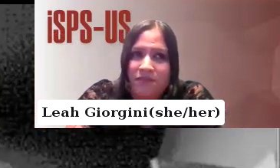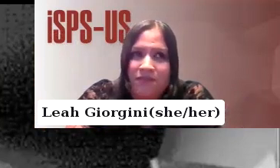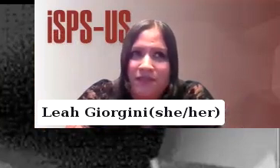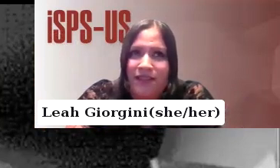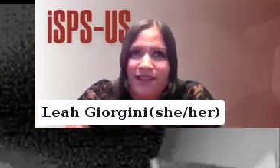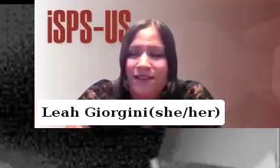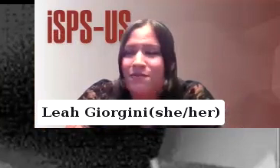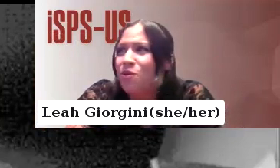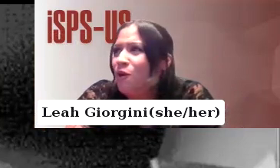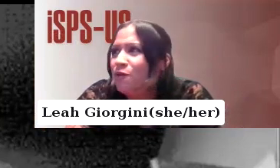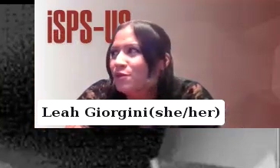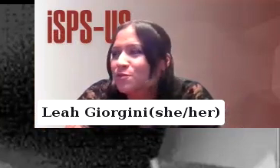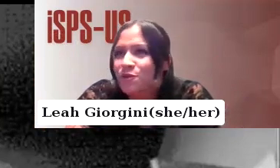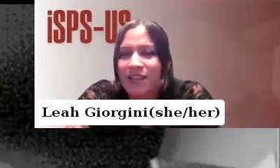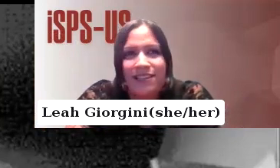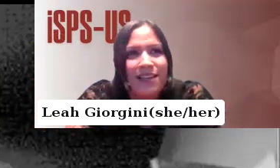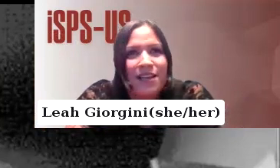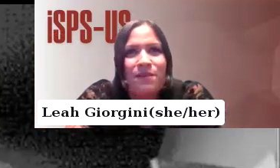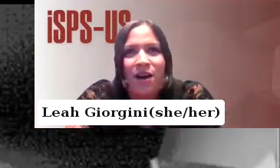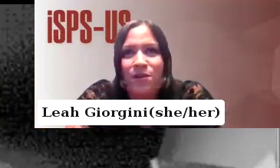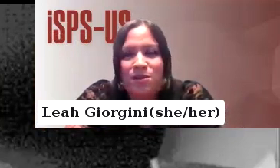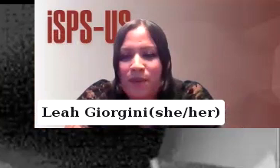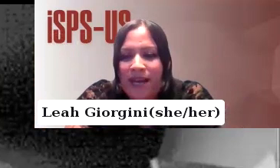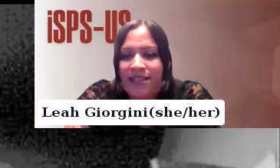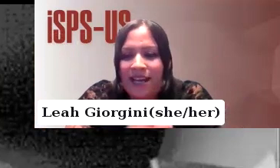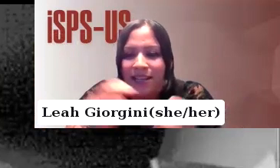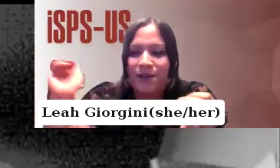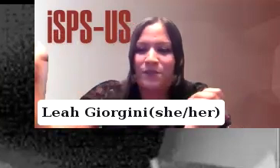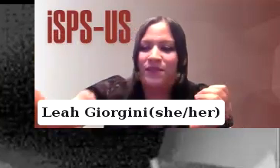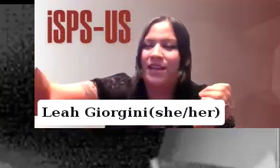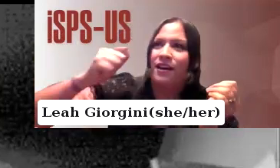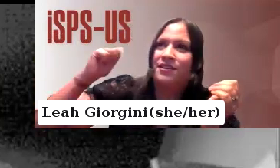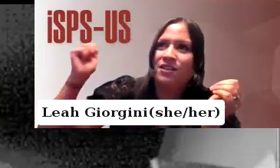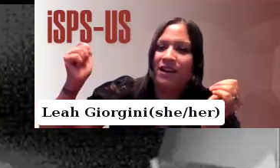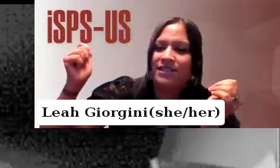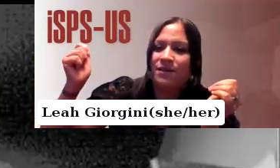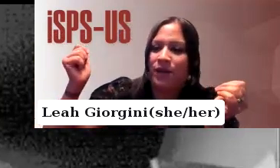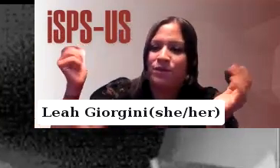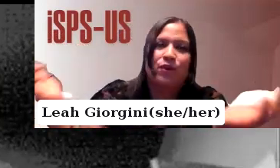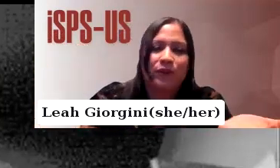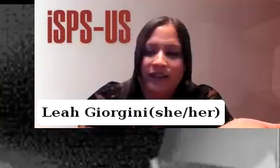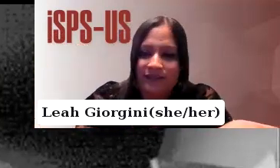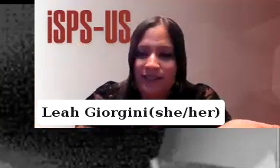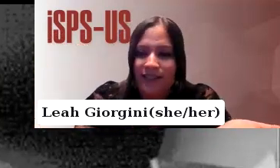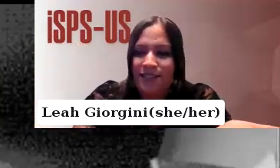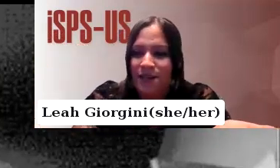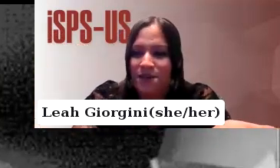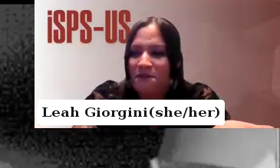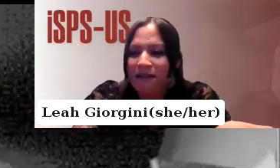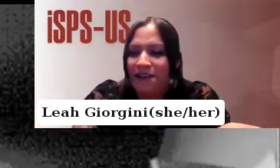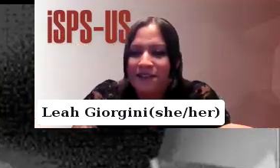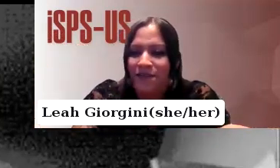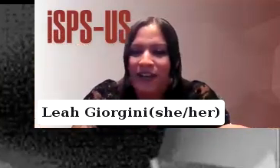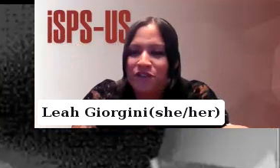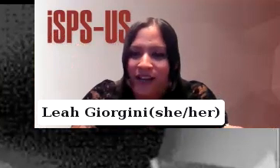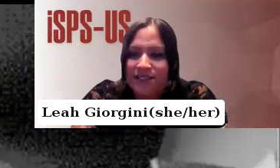bottom but it was awful this ward like my hospital bed had a had a curtain around it but it was broken so